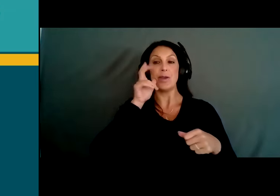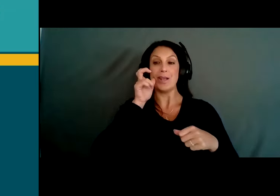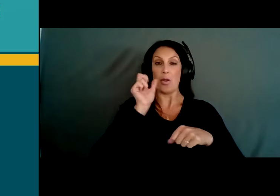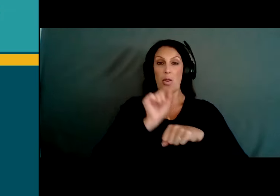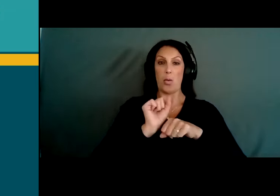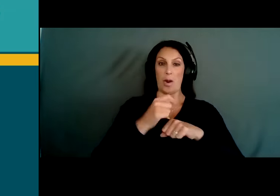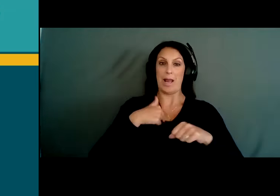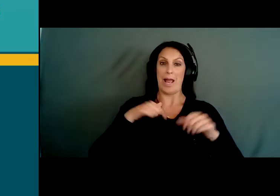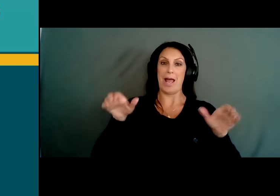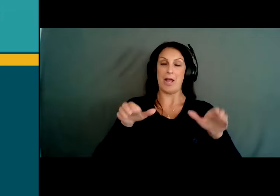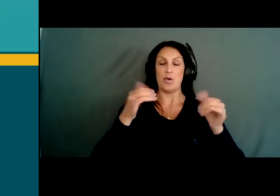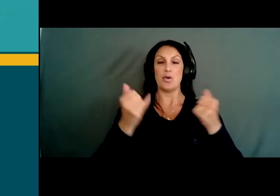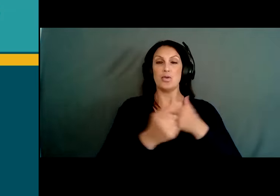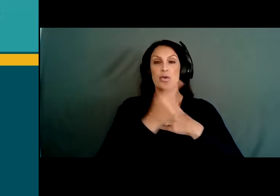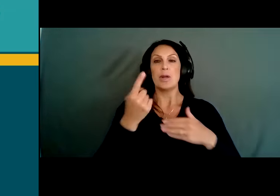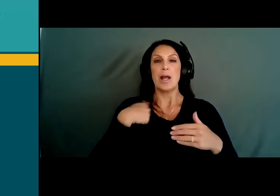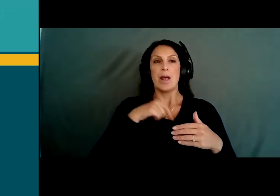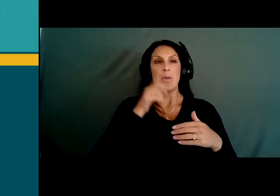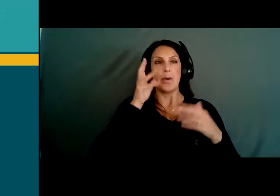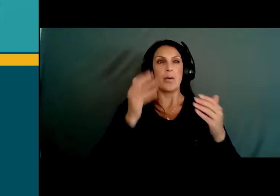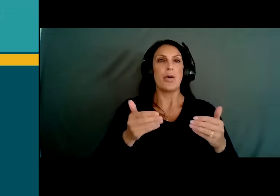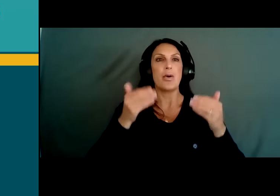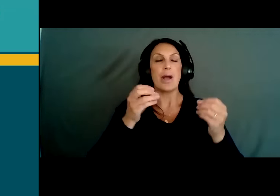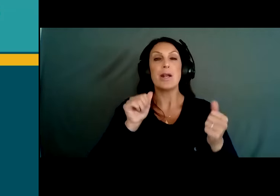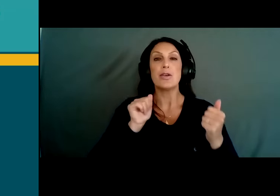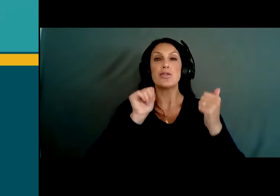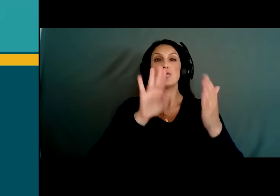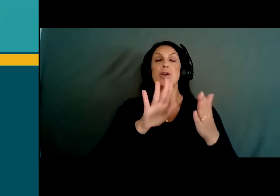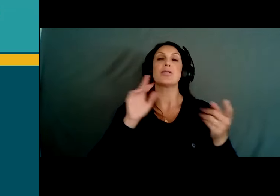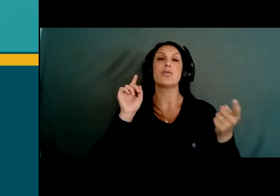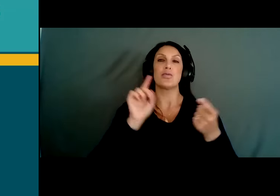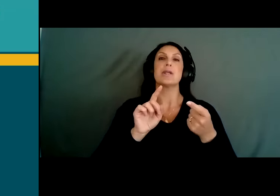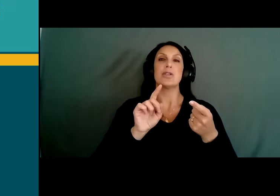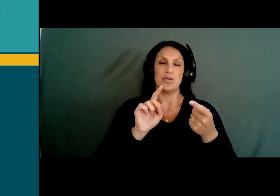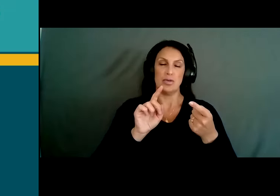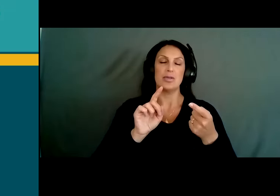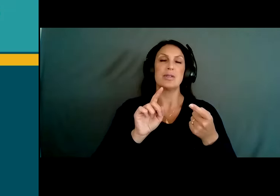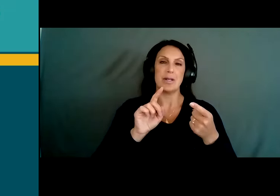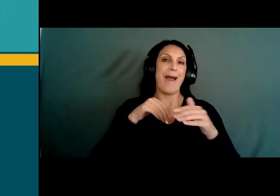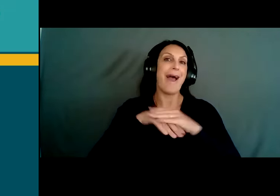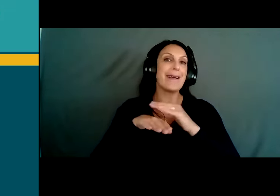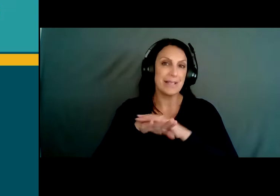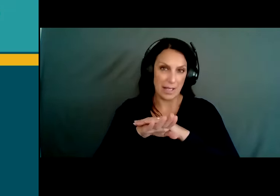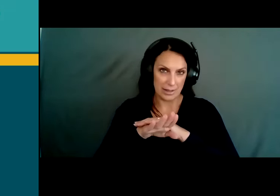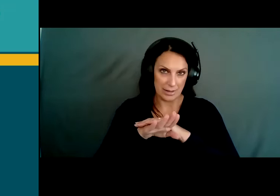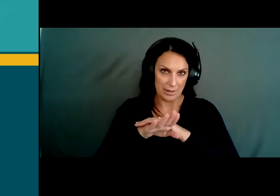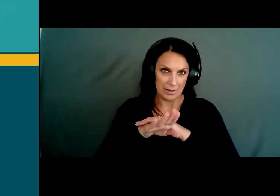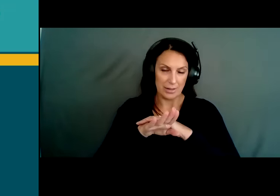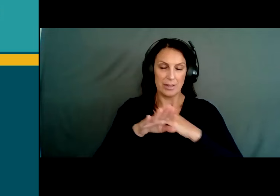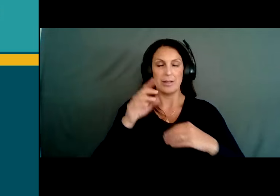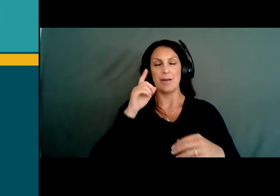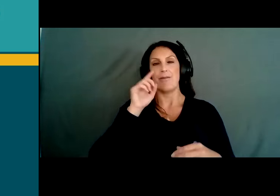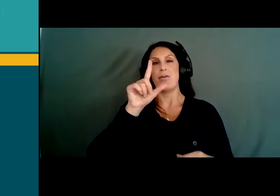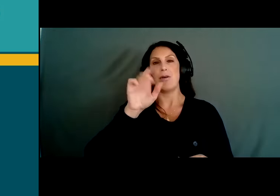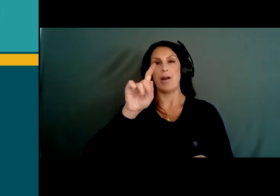today we're going to be diving deeply into addressing reducing access to lethal means or restricting access to lethal means are the two ways